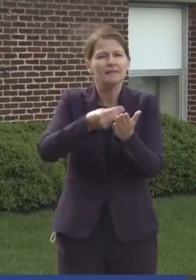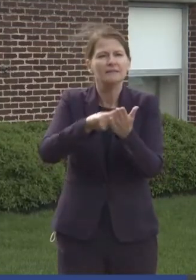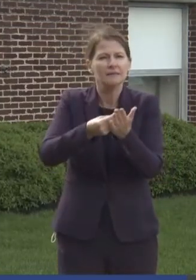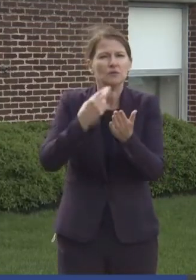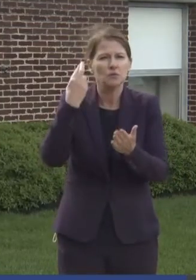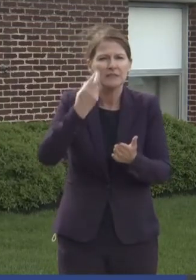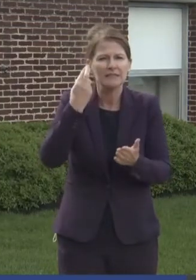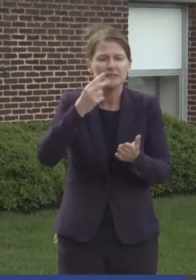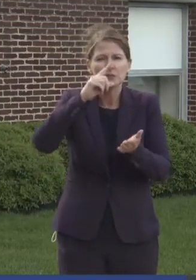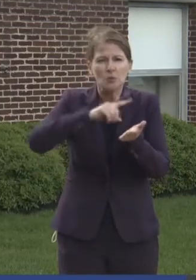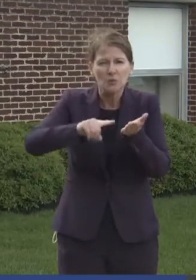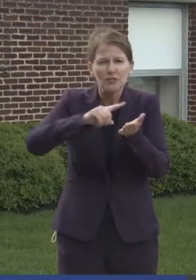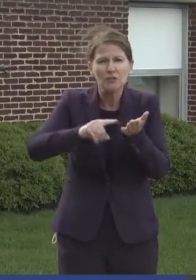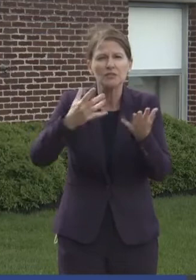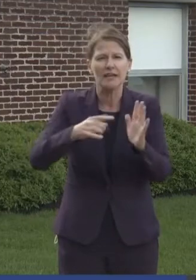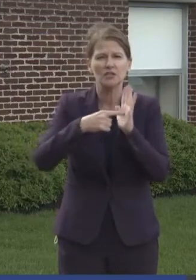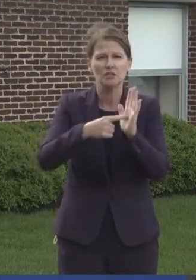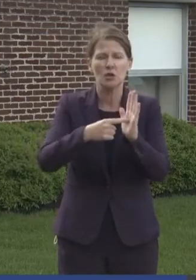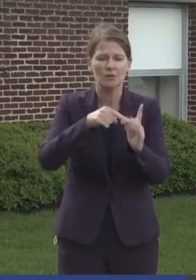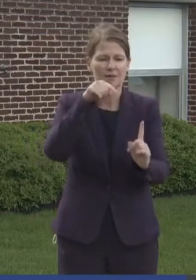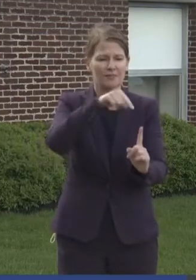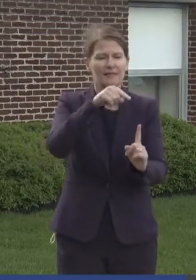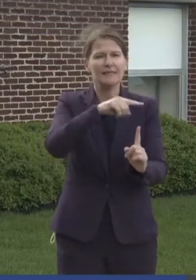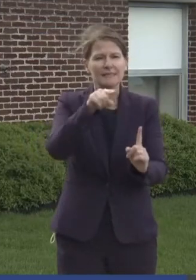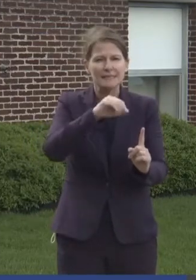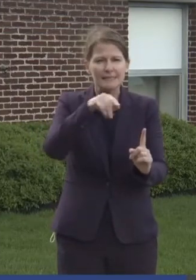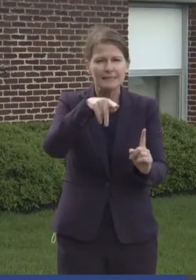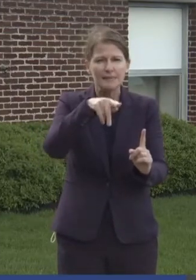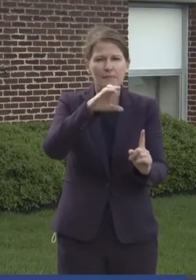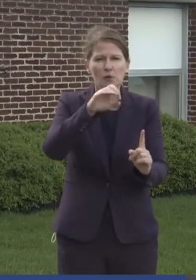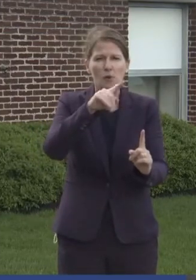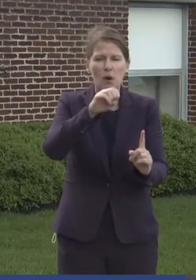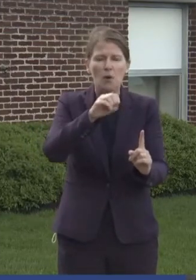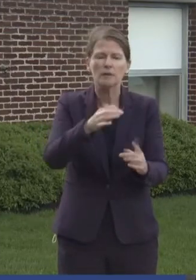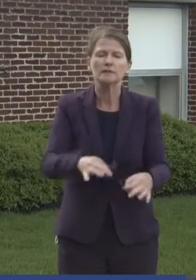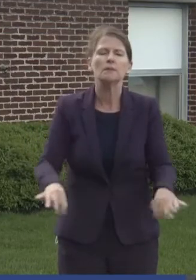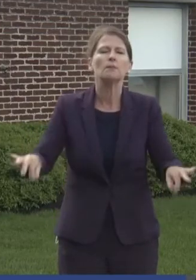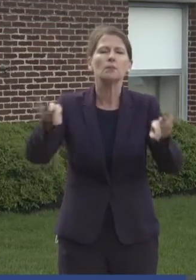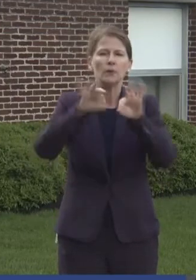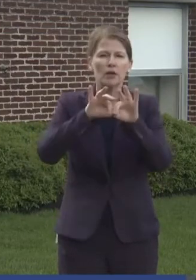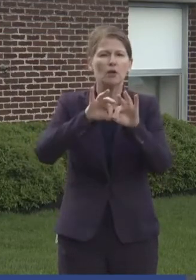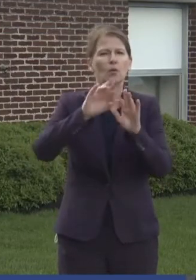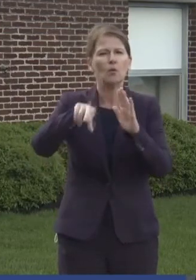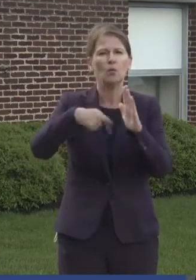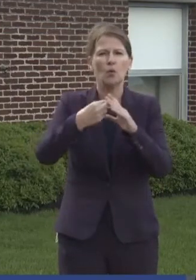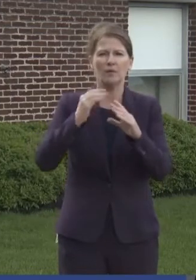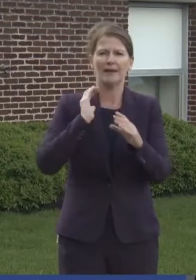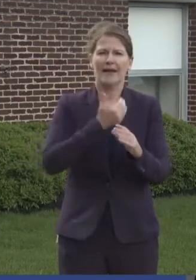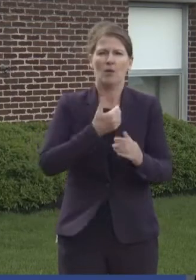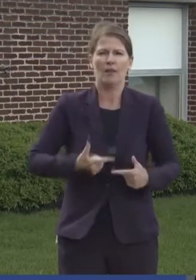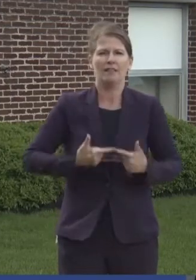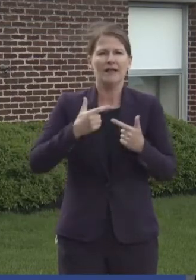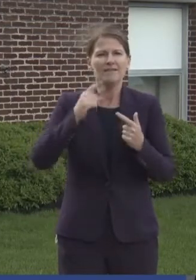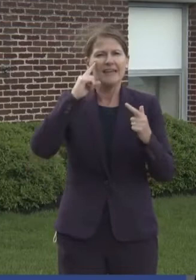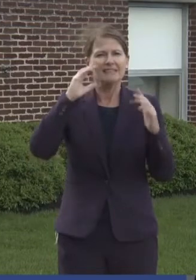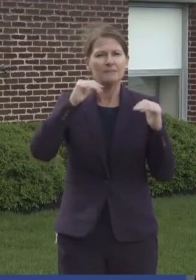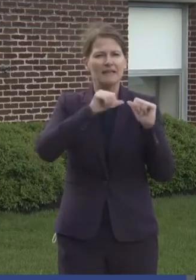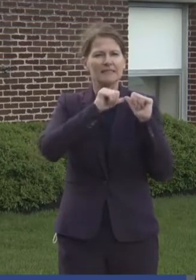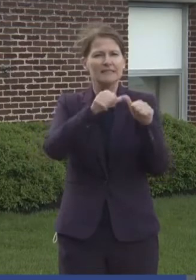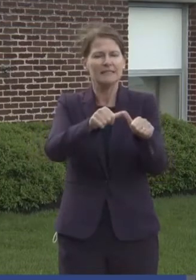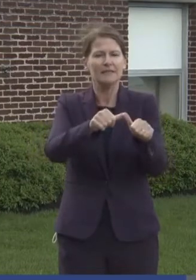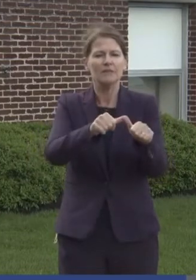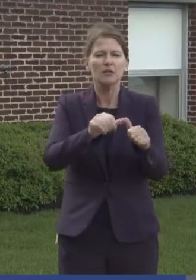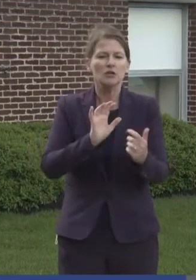Research has shown that this zip code plays a critical role in our life expectancy to reach